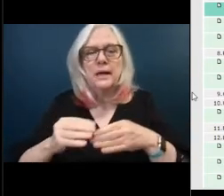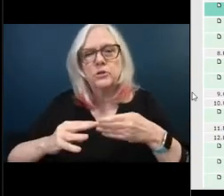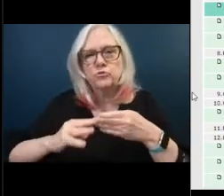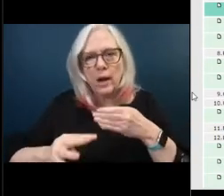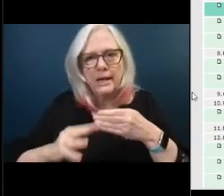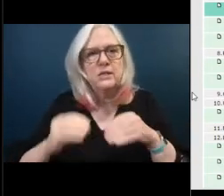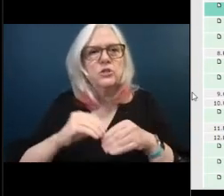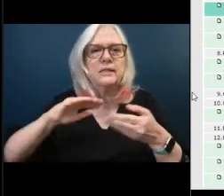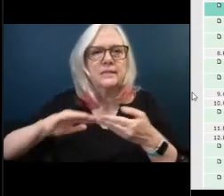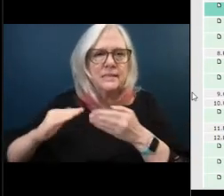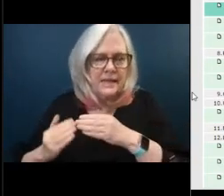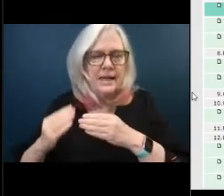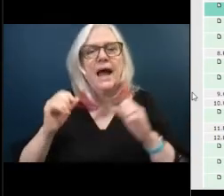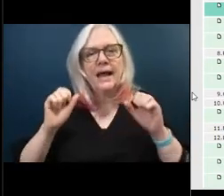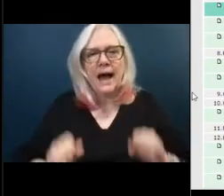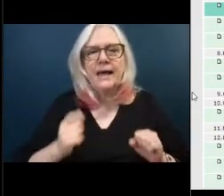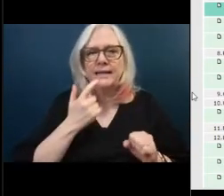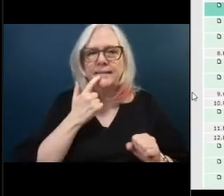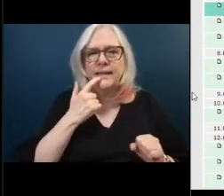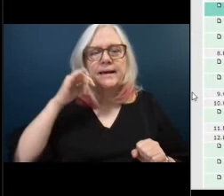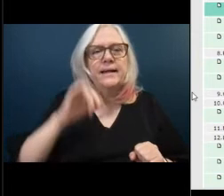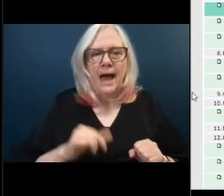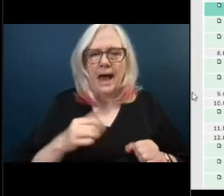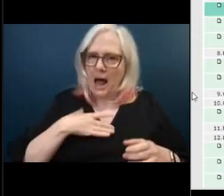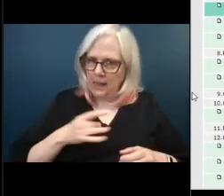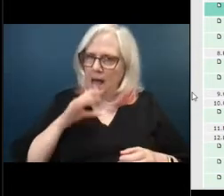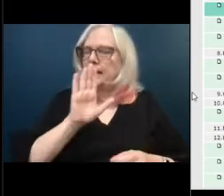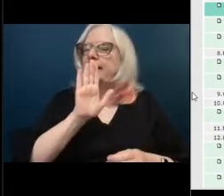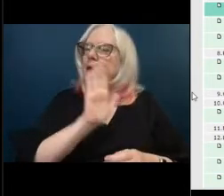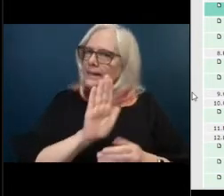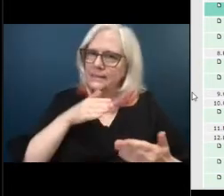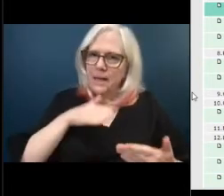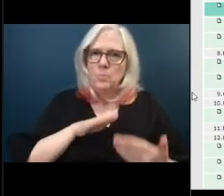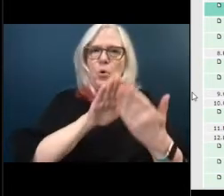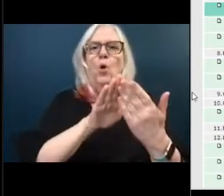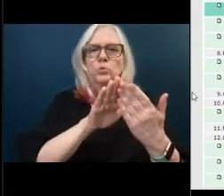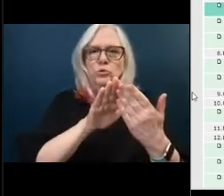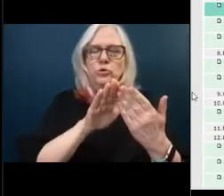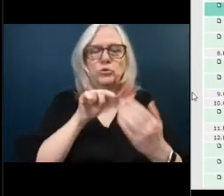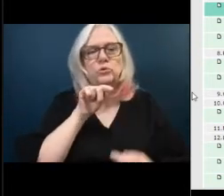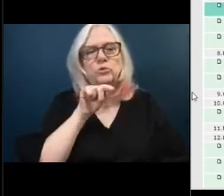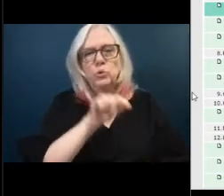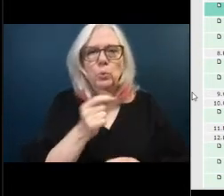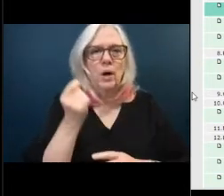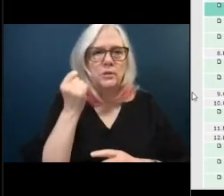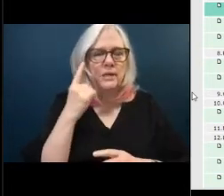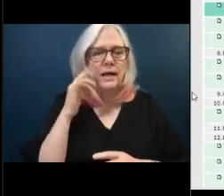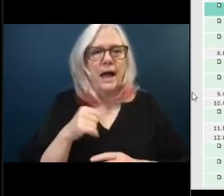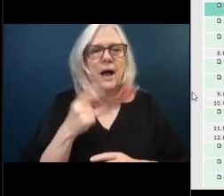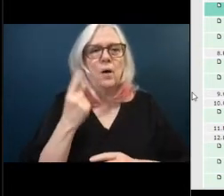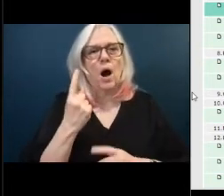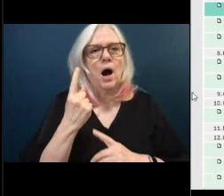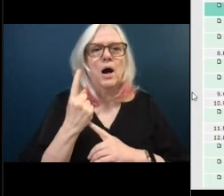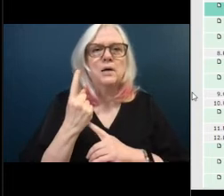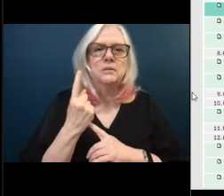and uh i i can say that i like his approach um you understand that that uh one size does